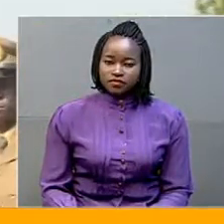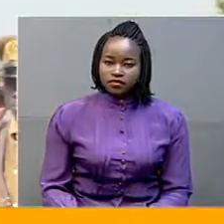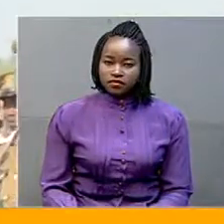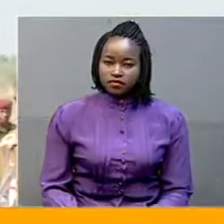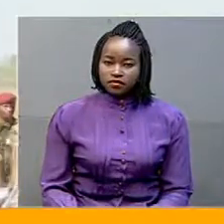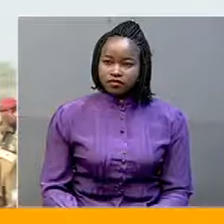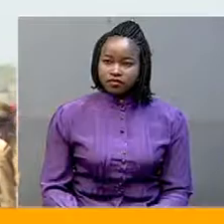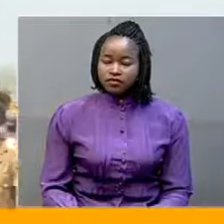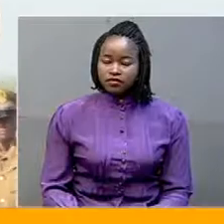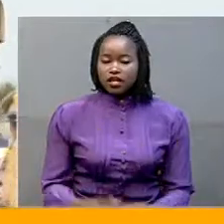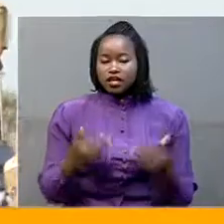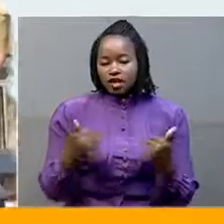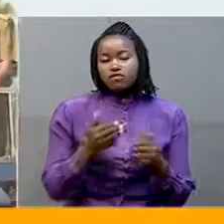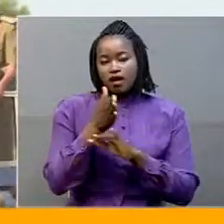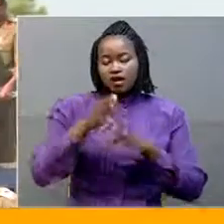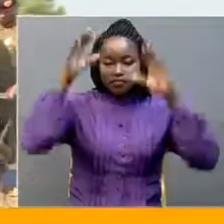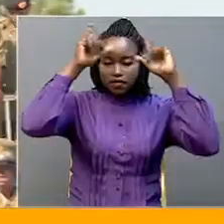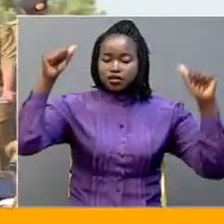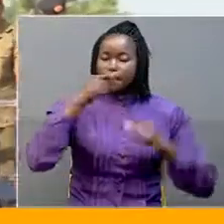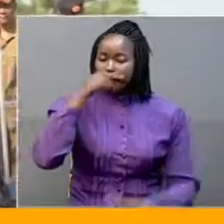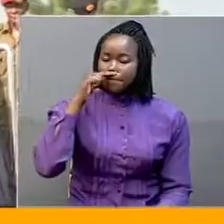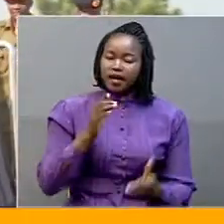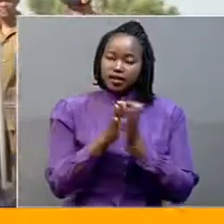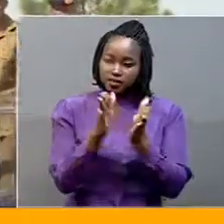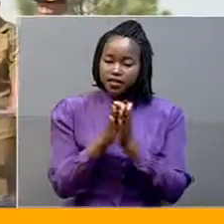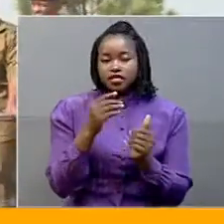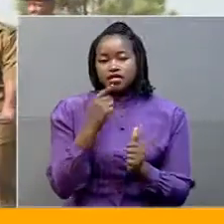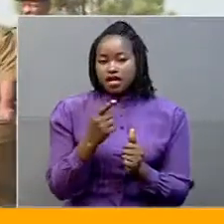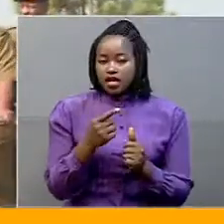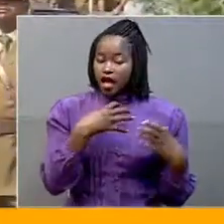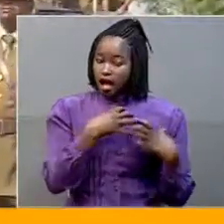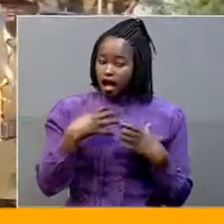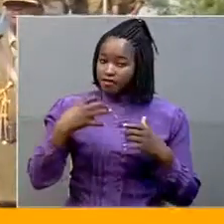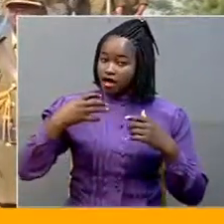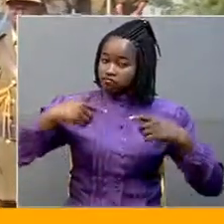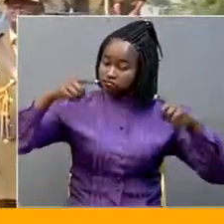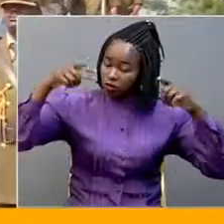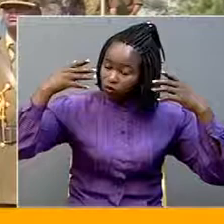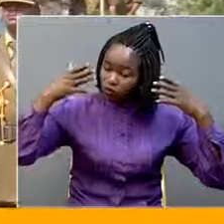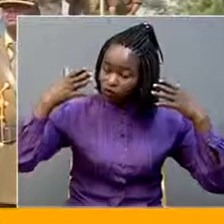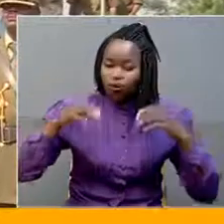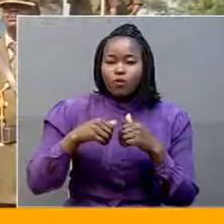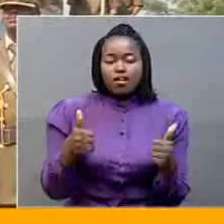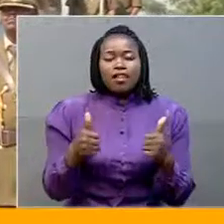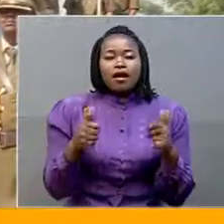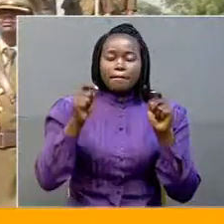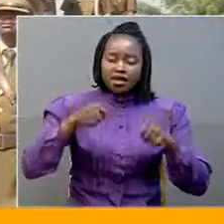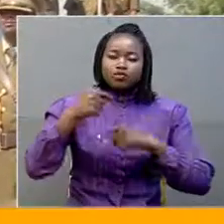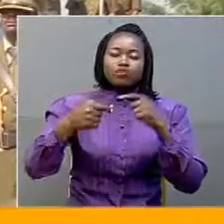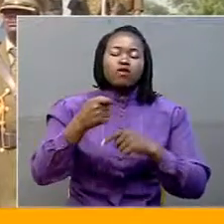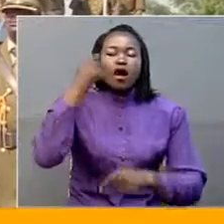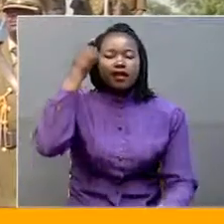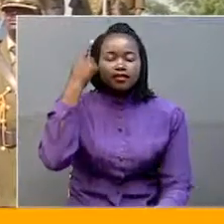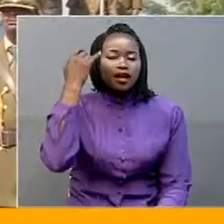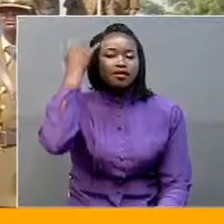President Museveni explained that for any army to be successful, it must have an ideological and patriotic stand, be